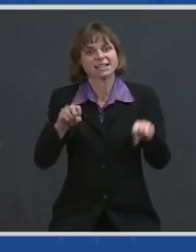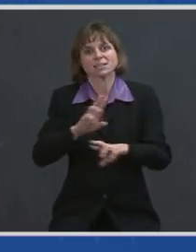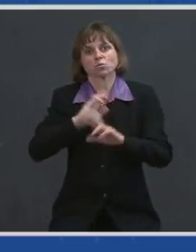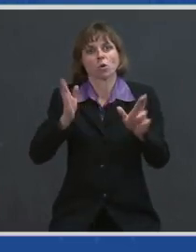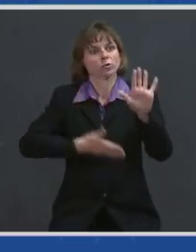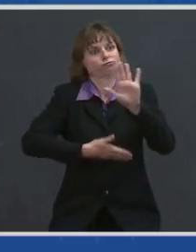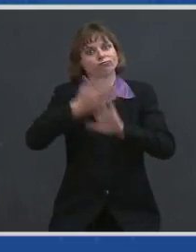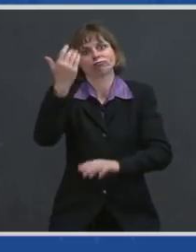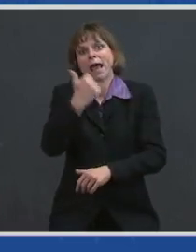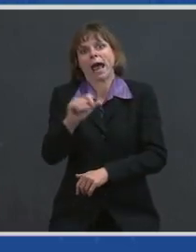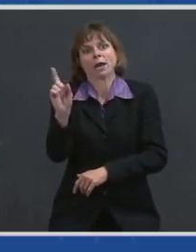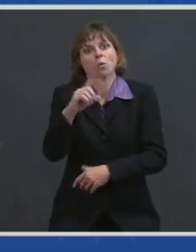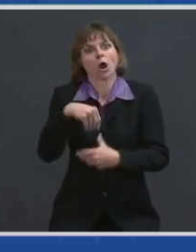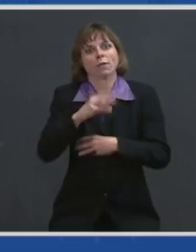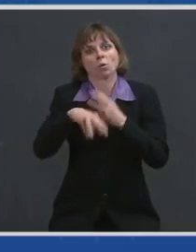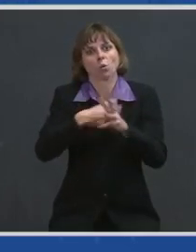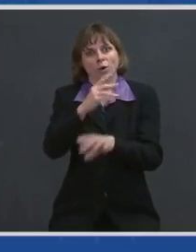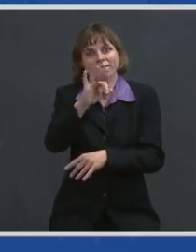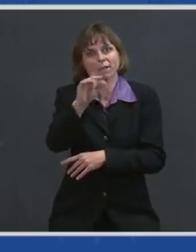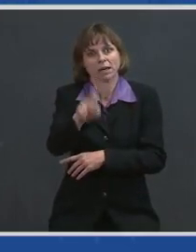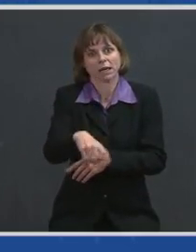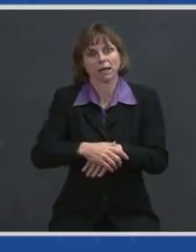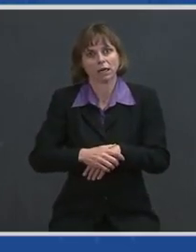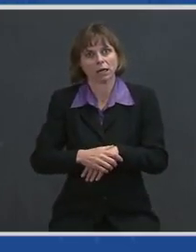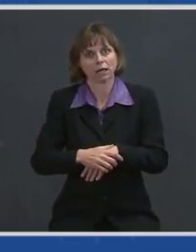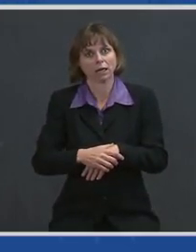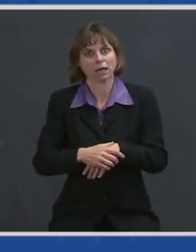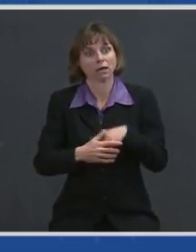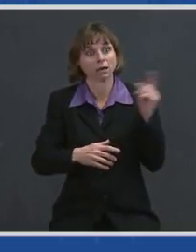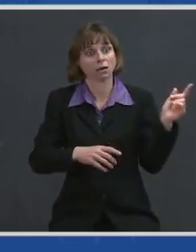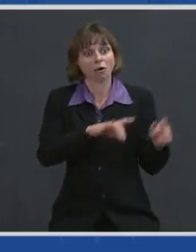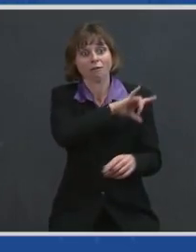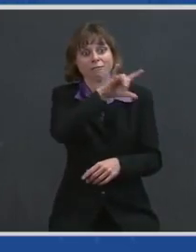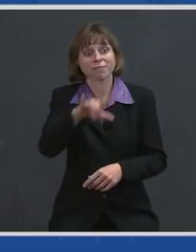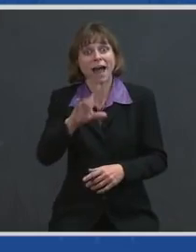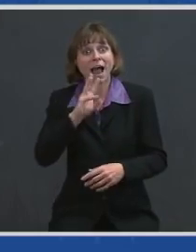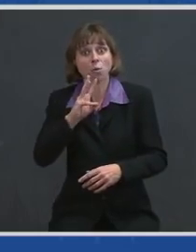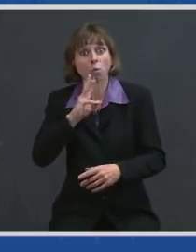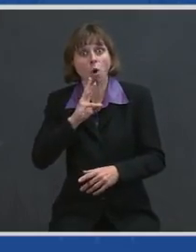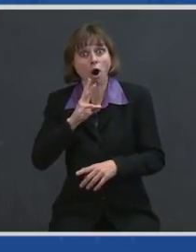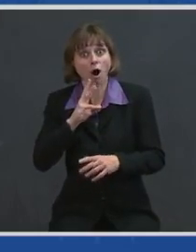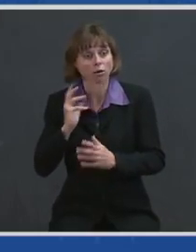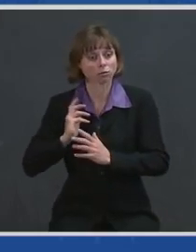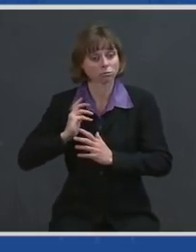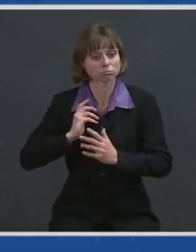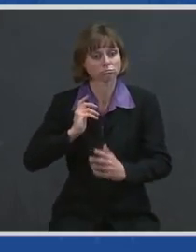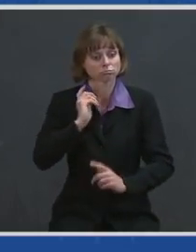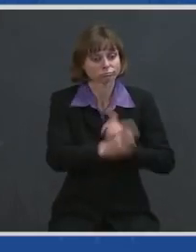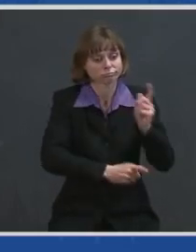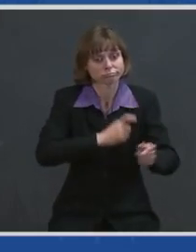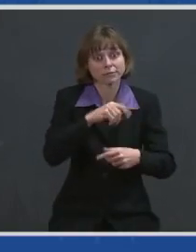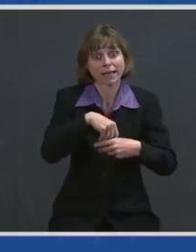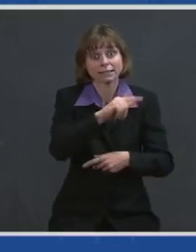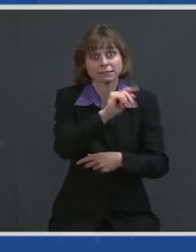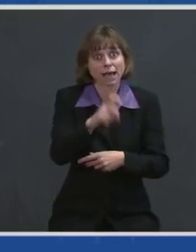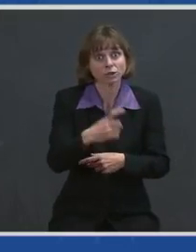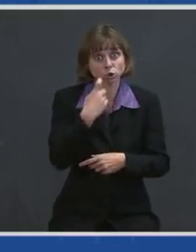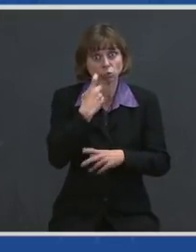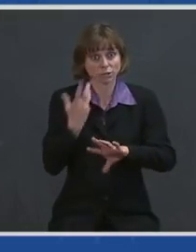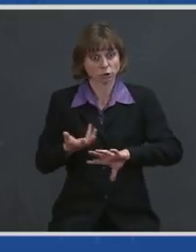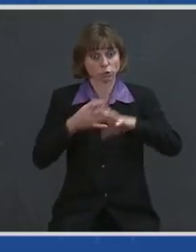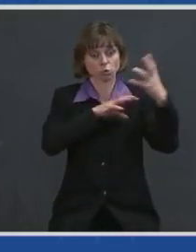be. From flying water to Texas after the recent storms to ensuring our wounded warriors are